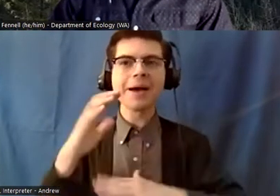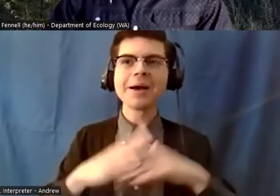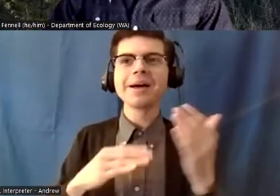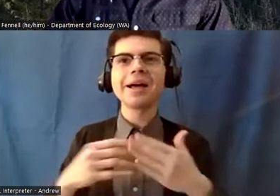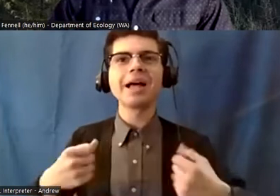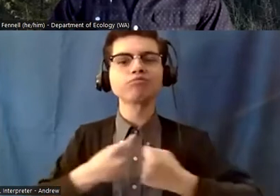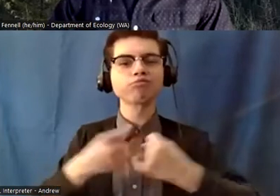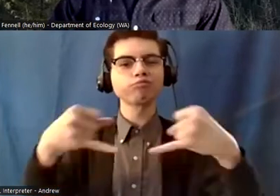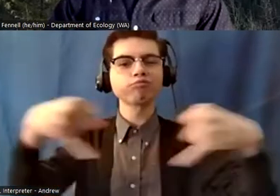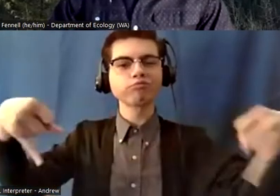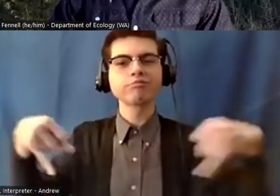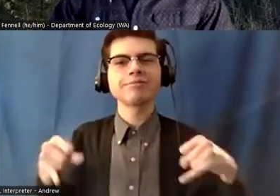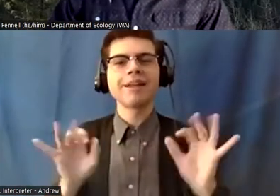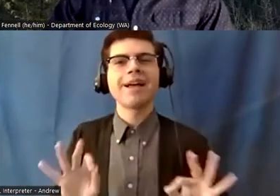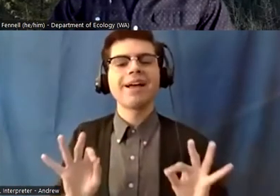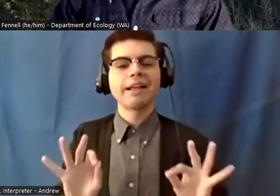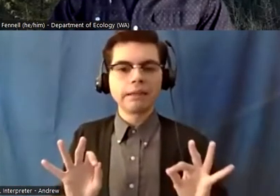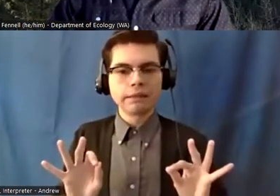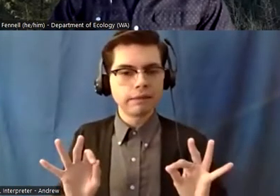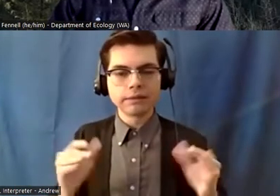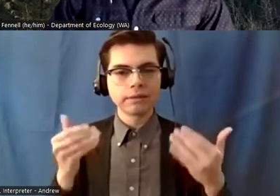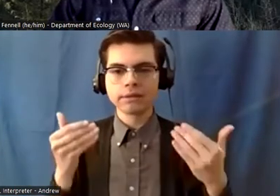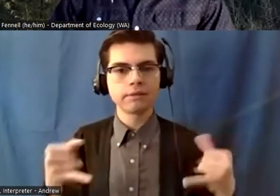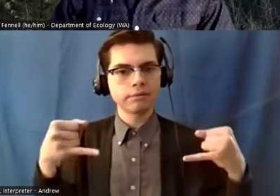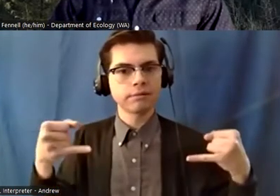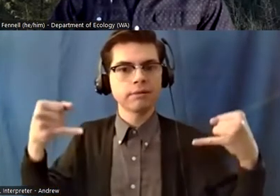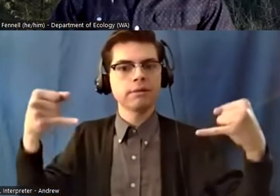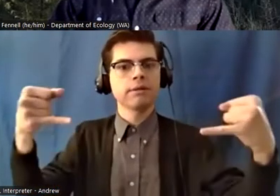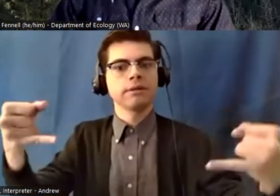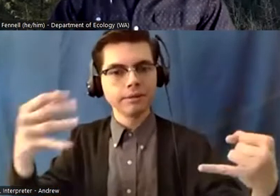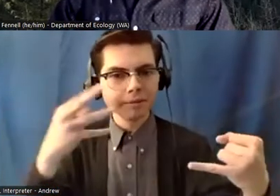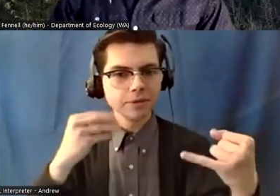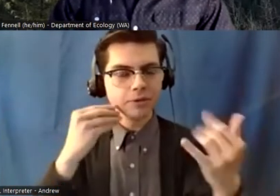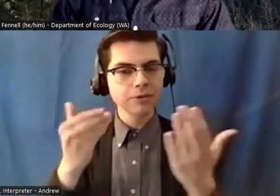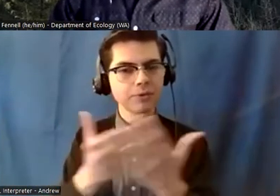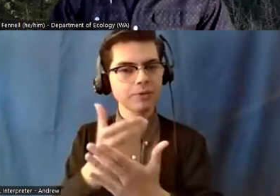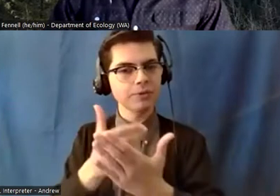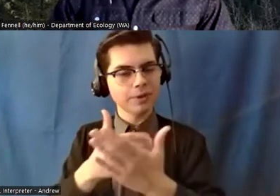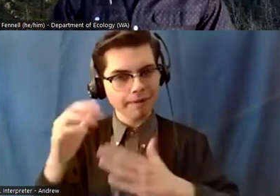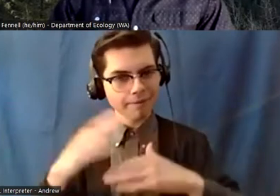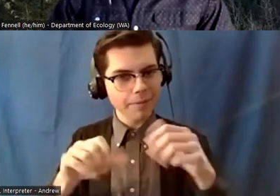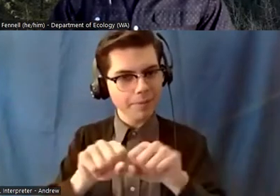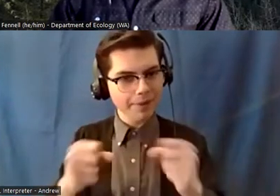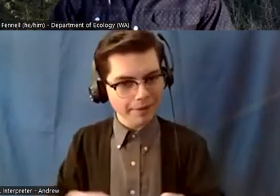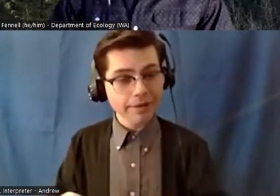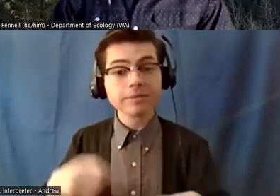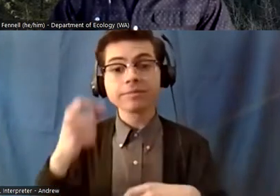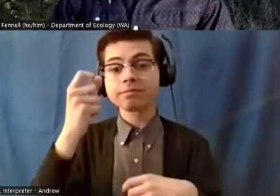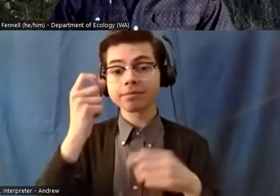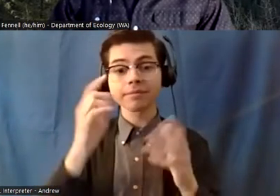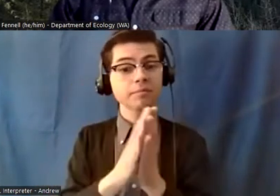breaking there um i was very very shocked with how how i turned out with that um the bulk of the work